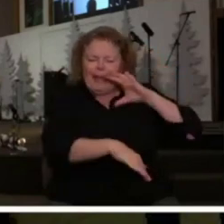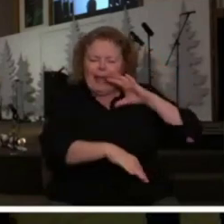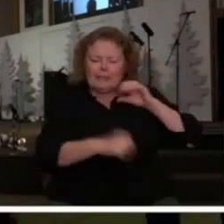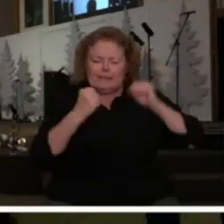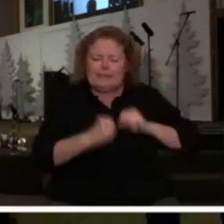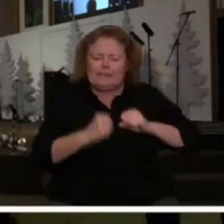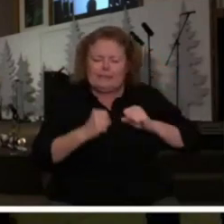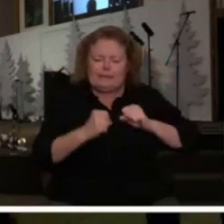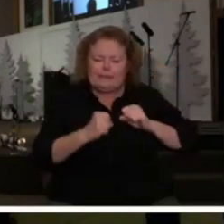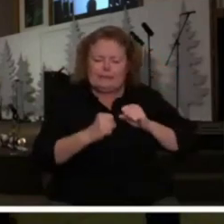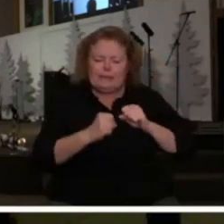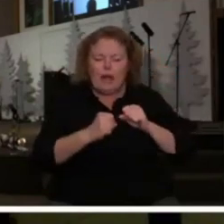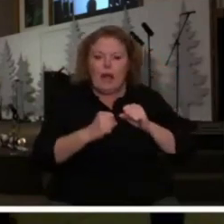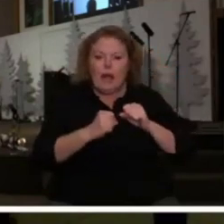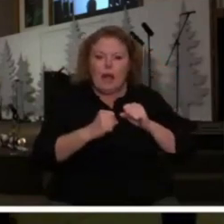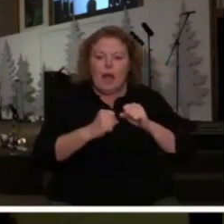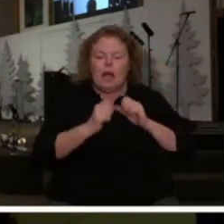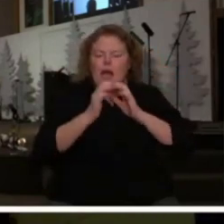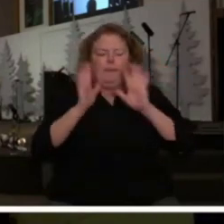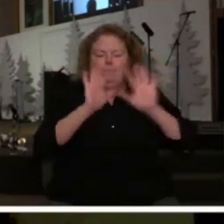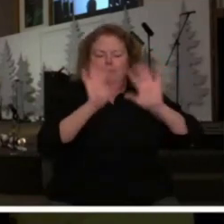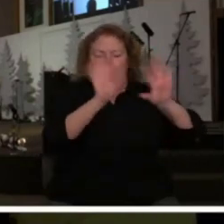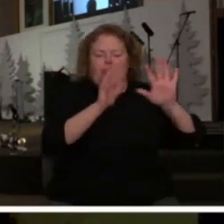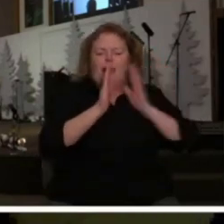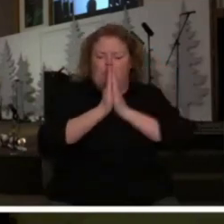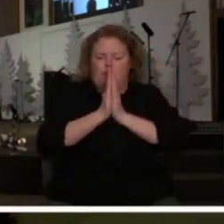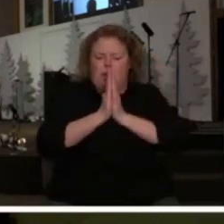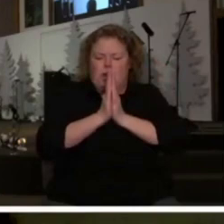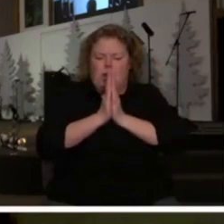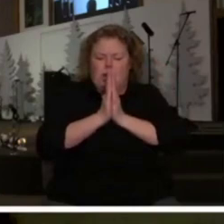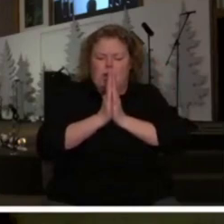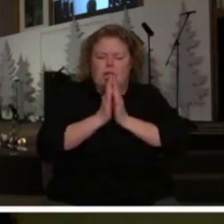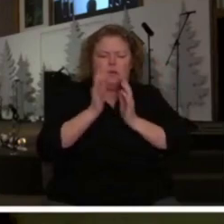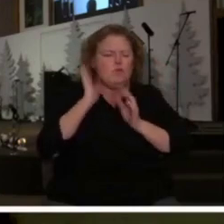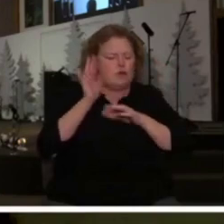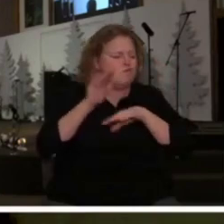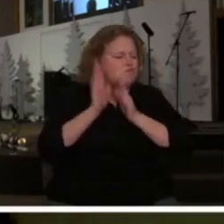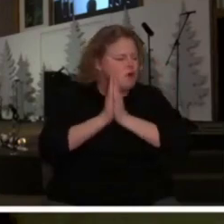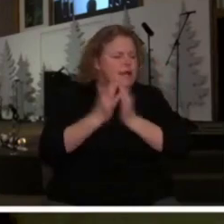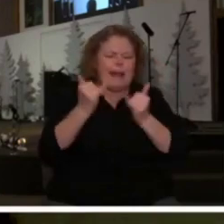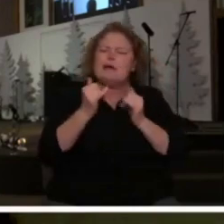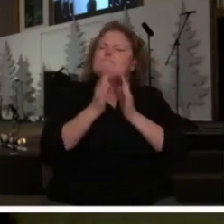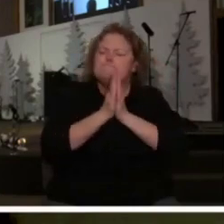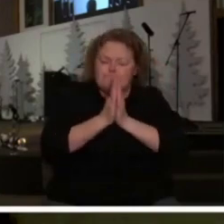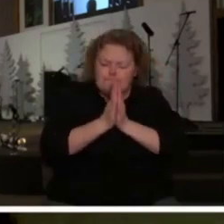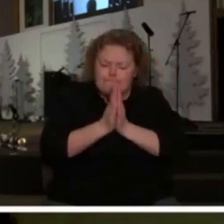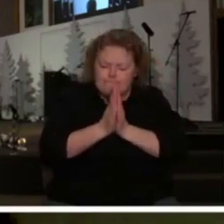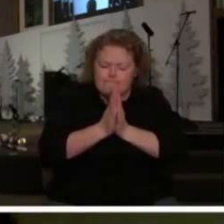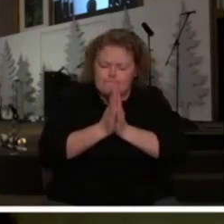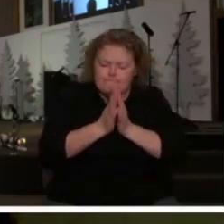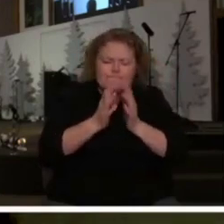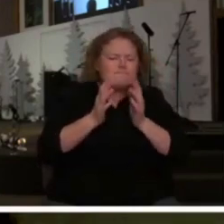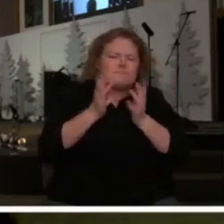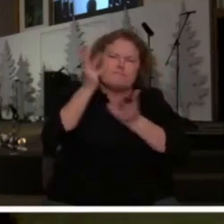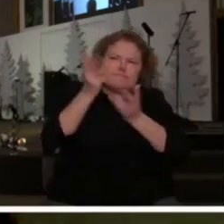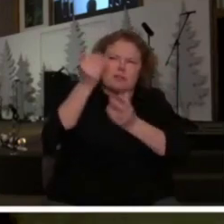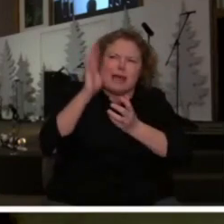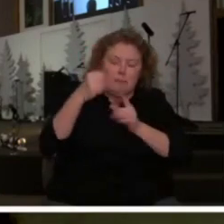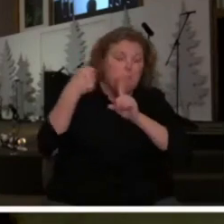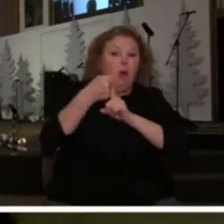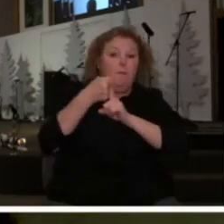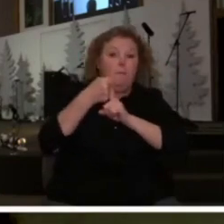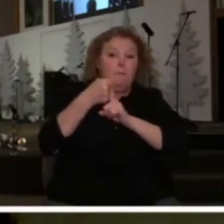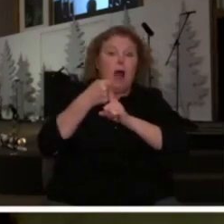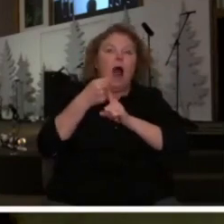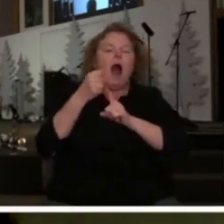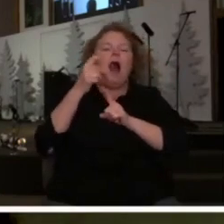your mind. The moment that you set aside a time when you say, I am going to focus in on speaking to the Lord, suddenly the